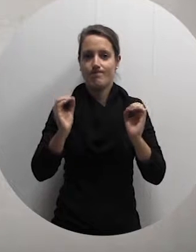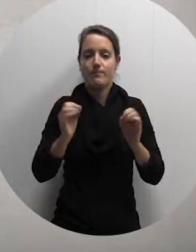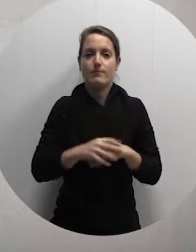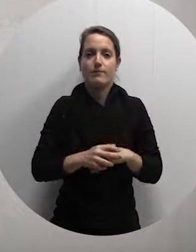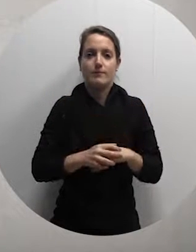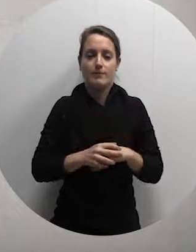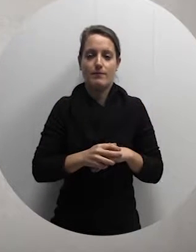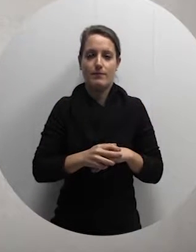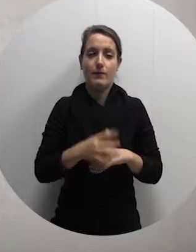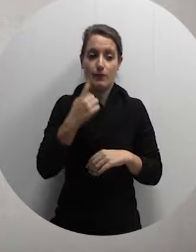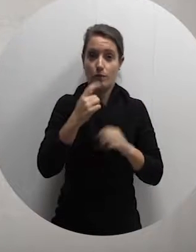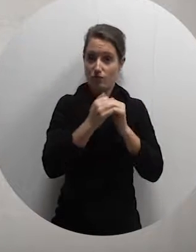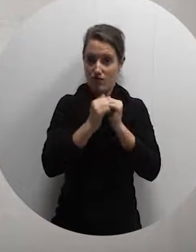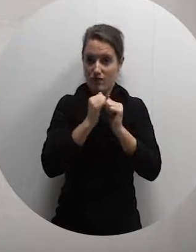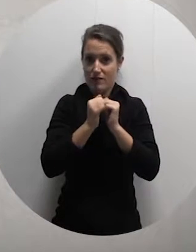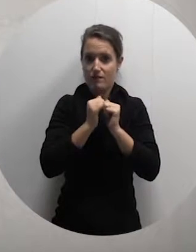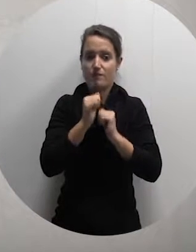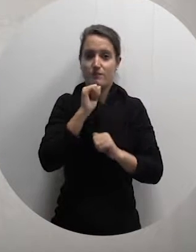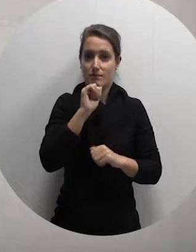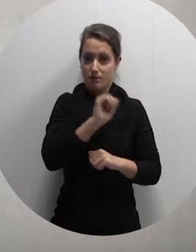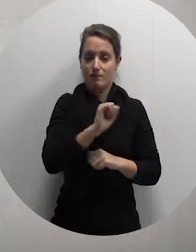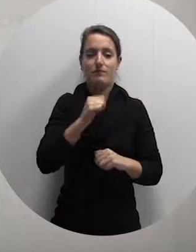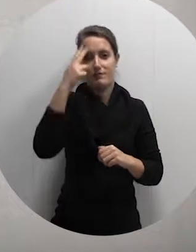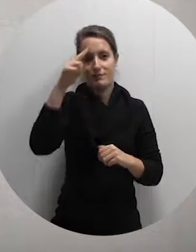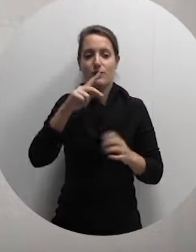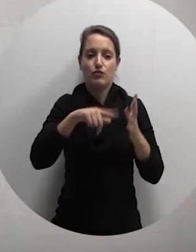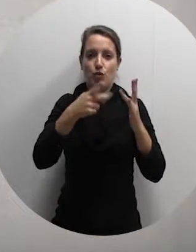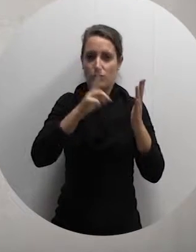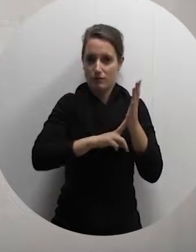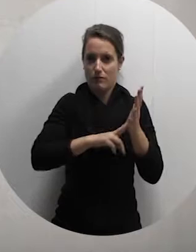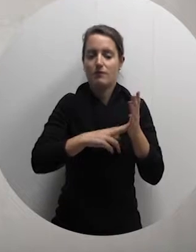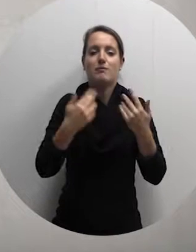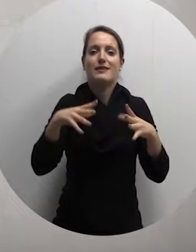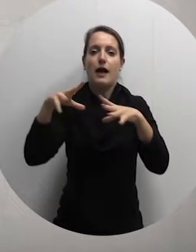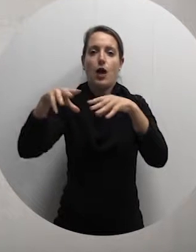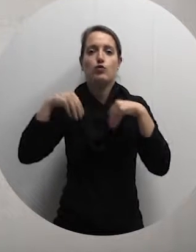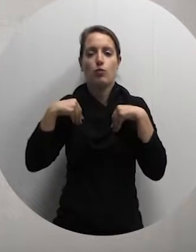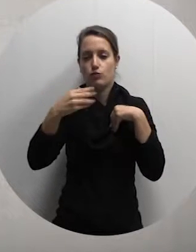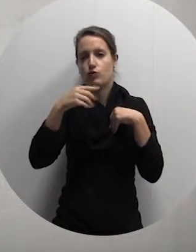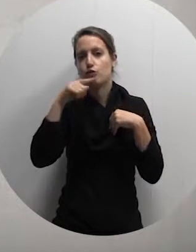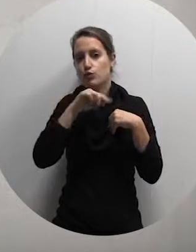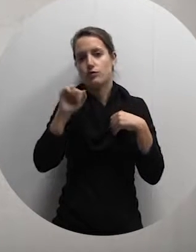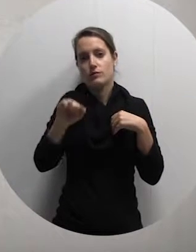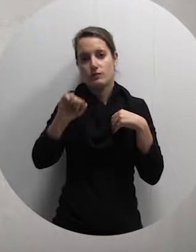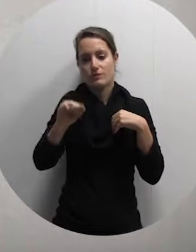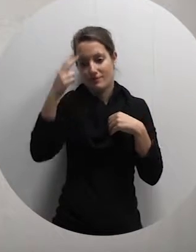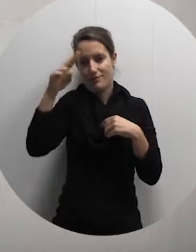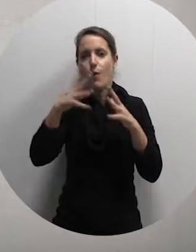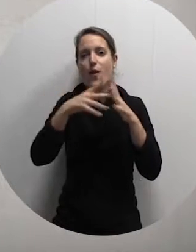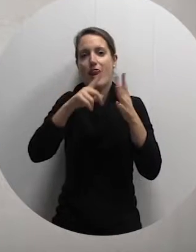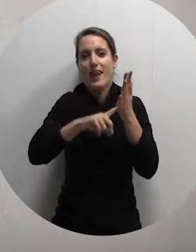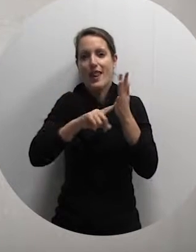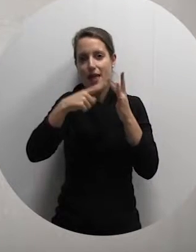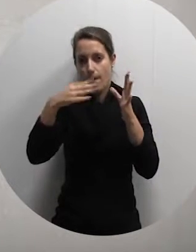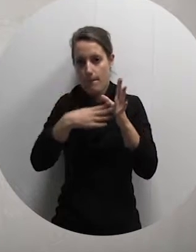childless. However, one of the Francia siblings, John Baptist Francia, adopted a